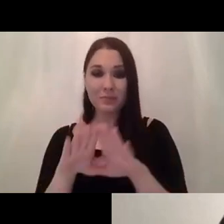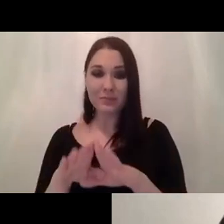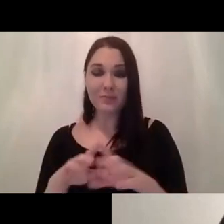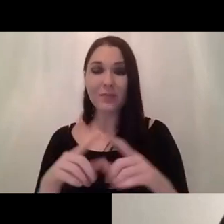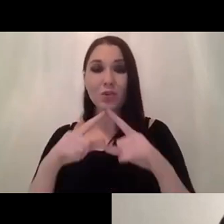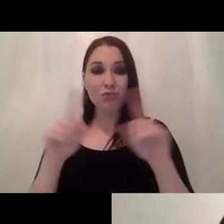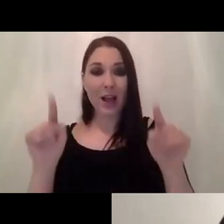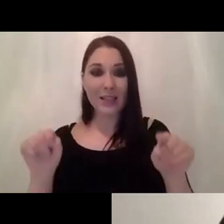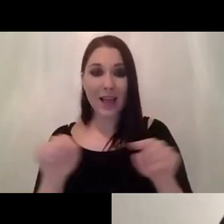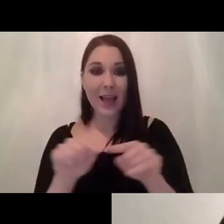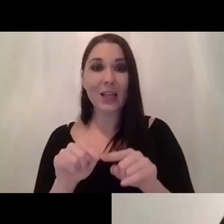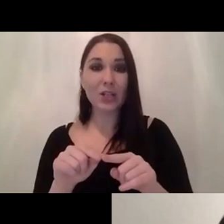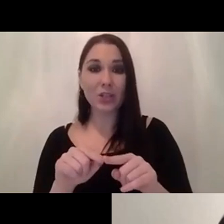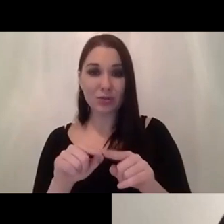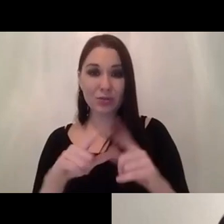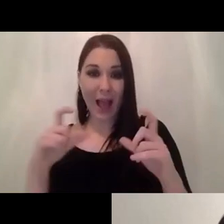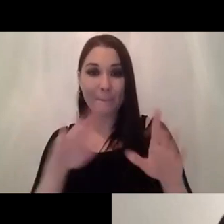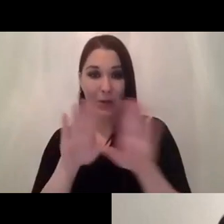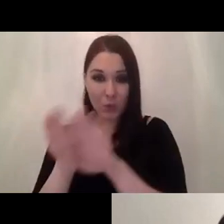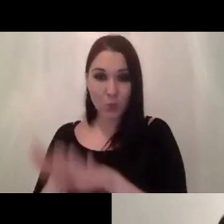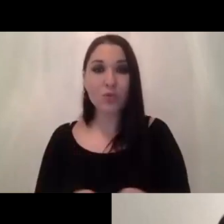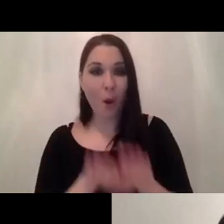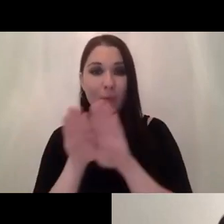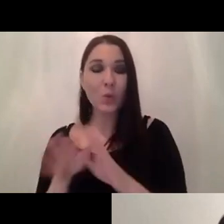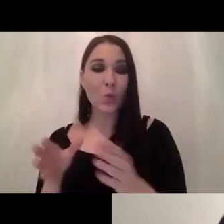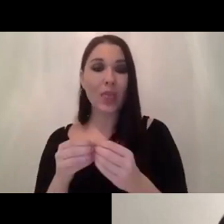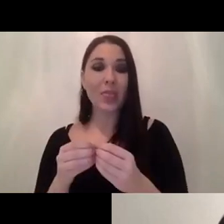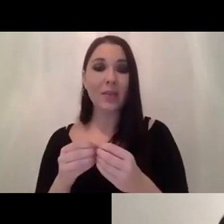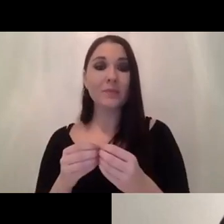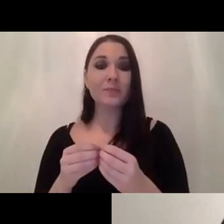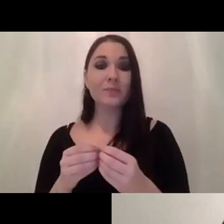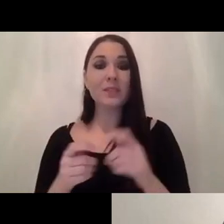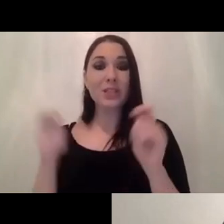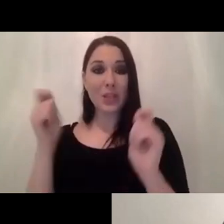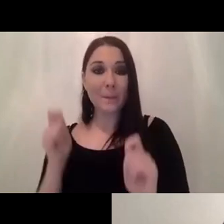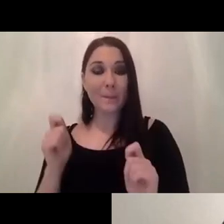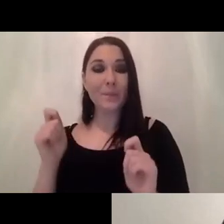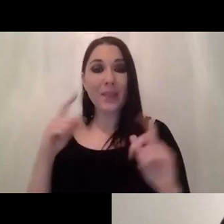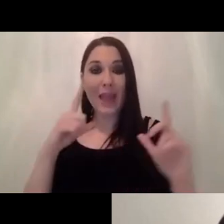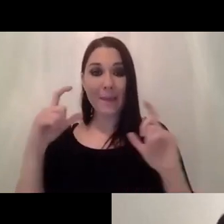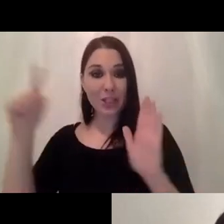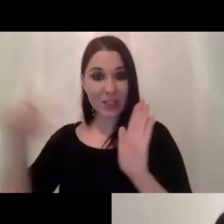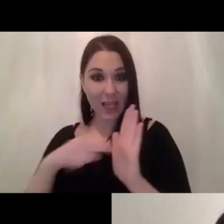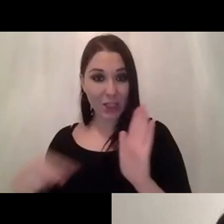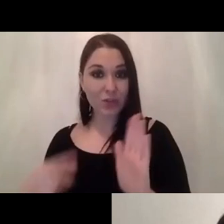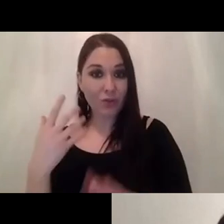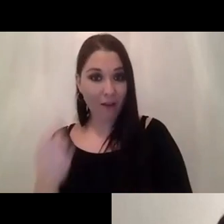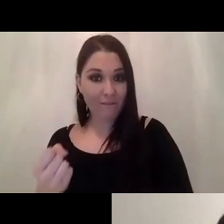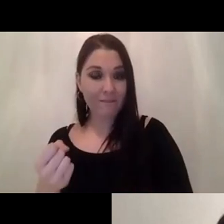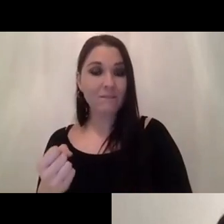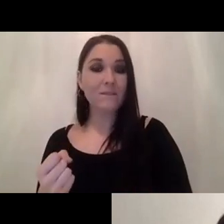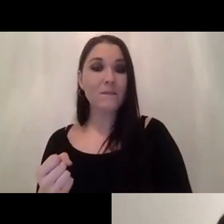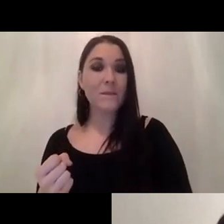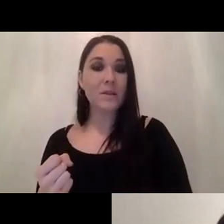um with a rectangular um shape uh image sensor the way you um